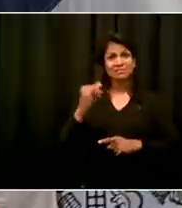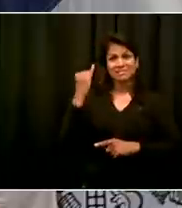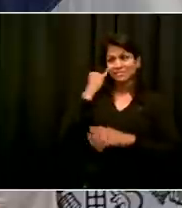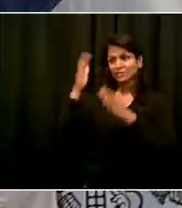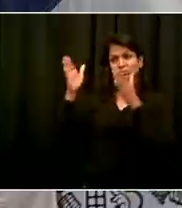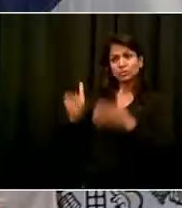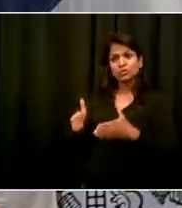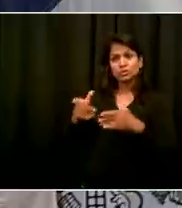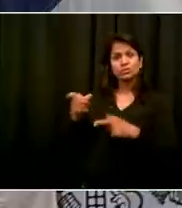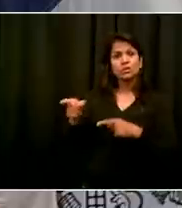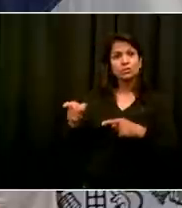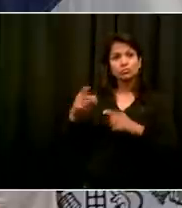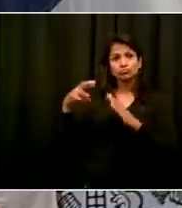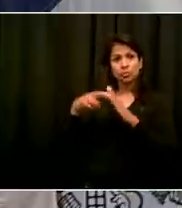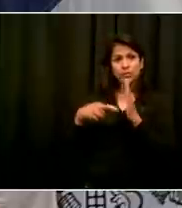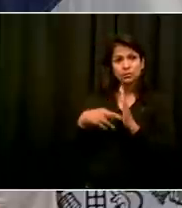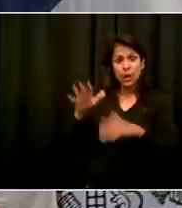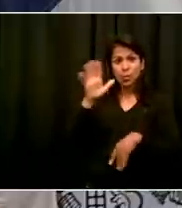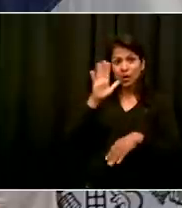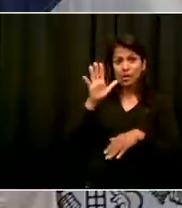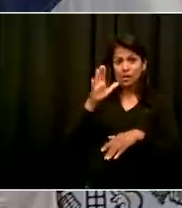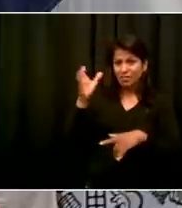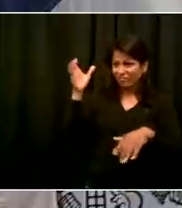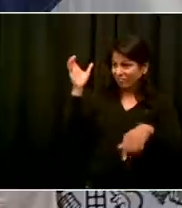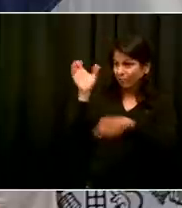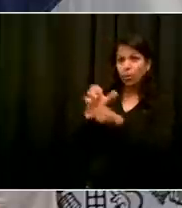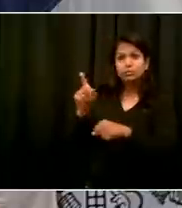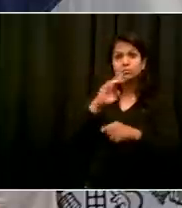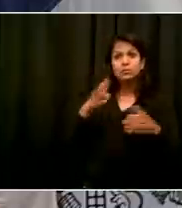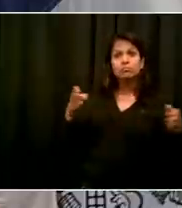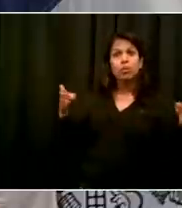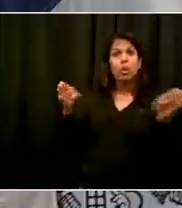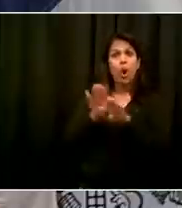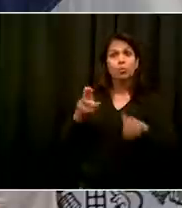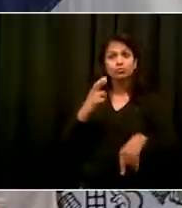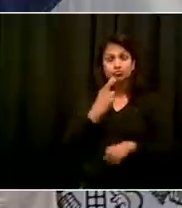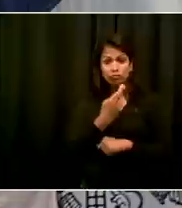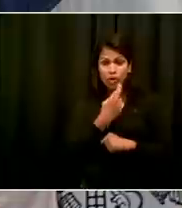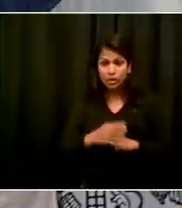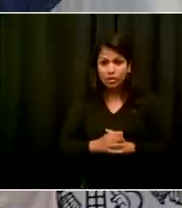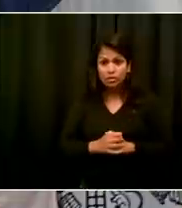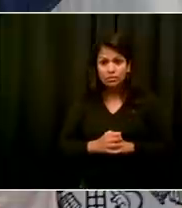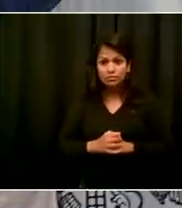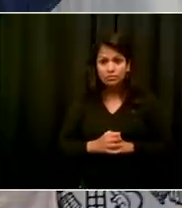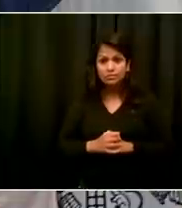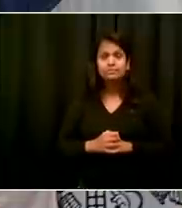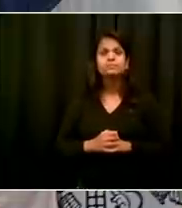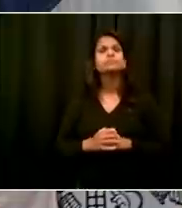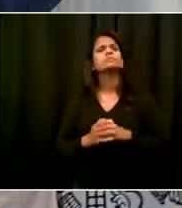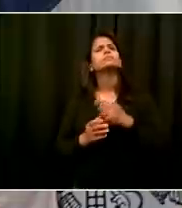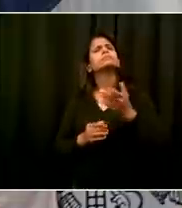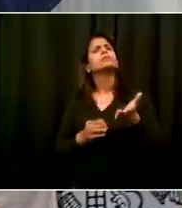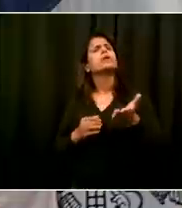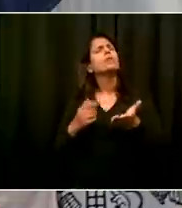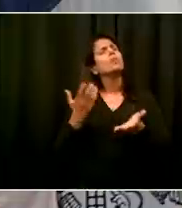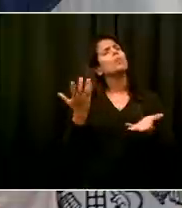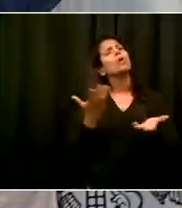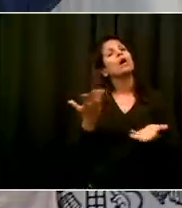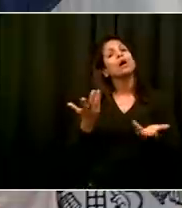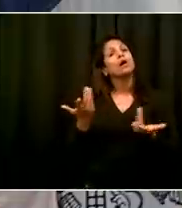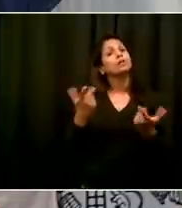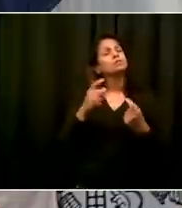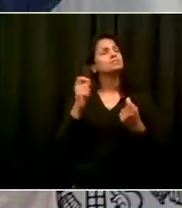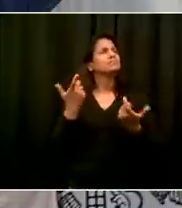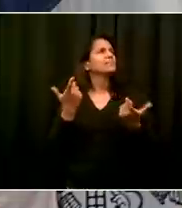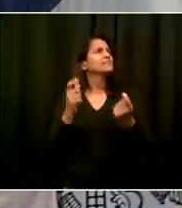or any other store, what is the exact, what is the specific, you know, action the